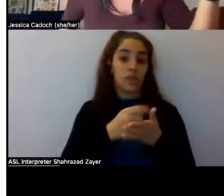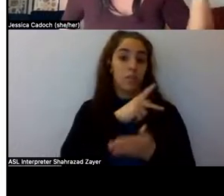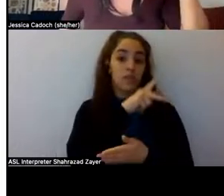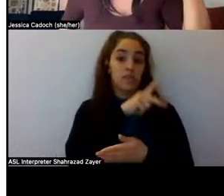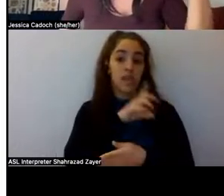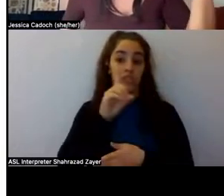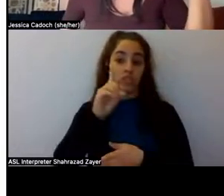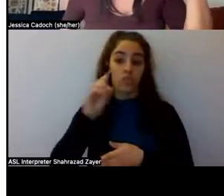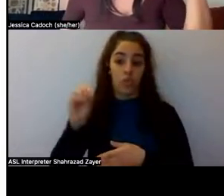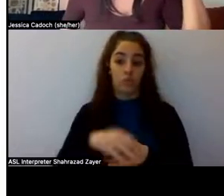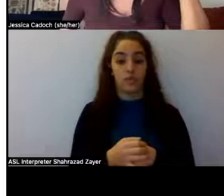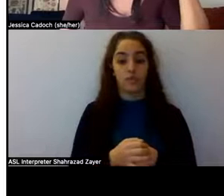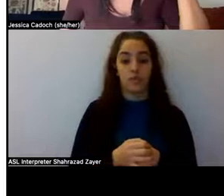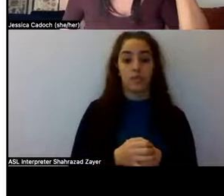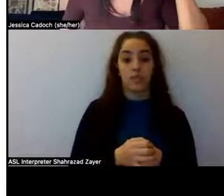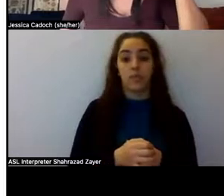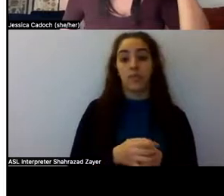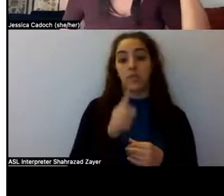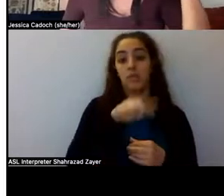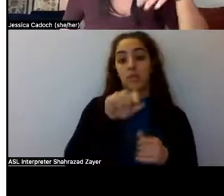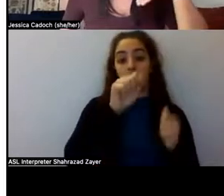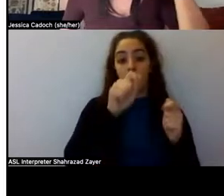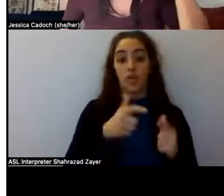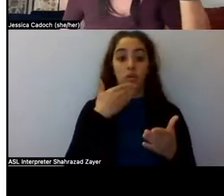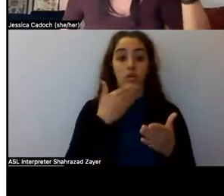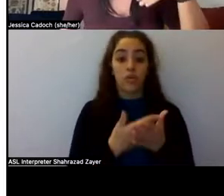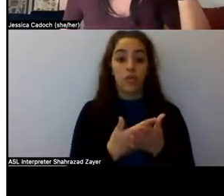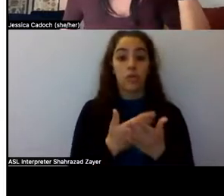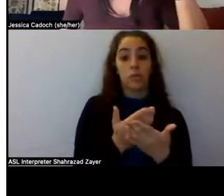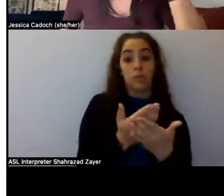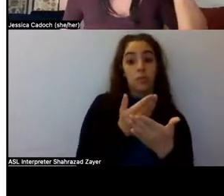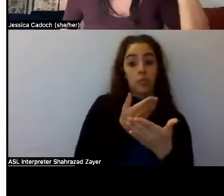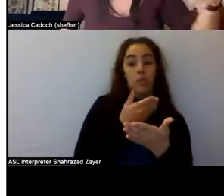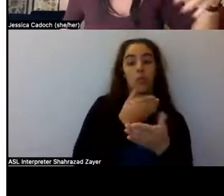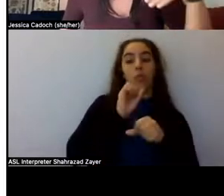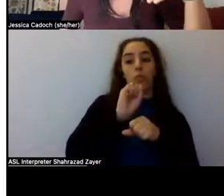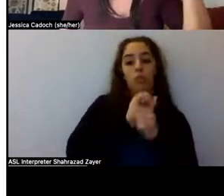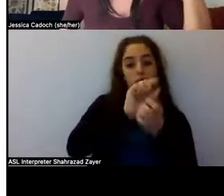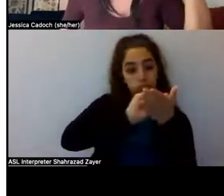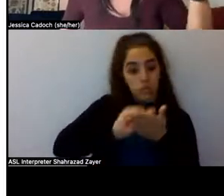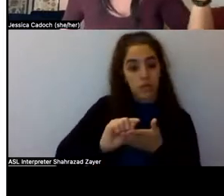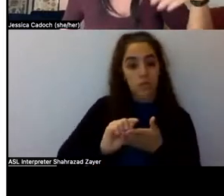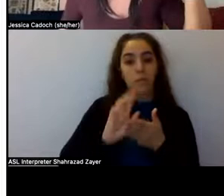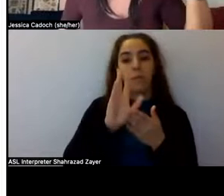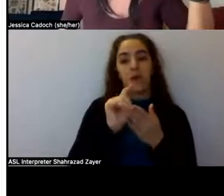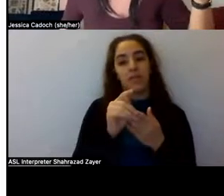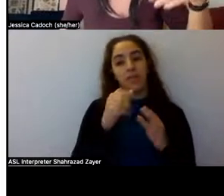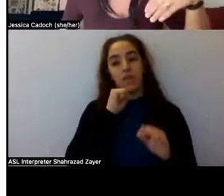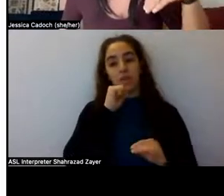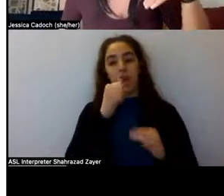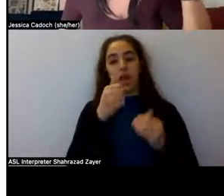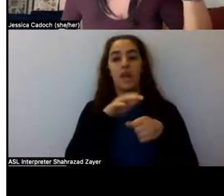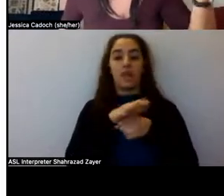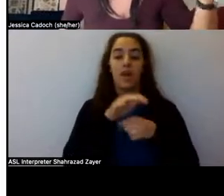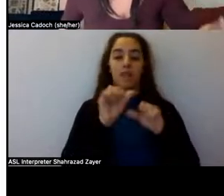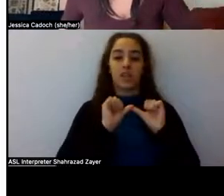to the 1970s were very great preliminary work, um, but they lacked a lot of consistency in the clinical trials that we